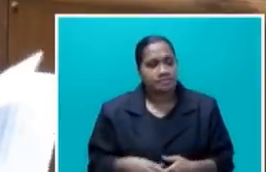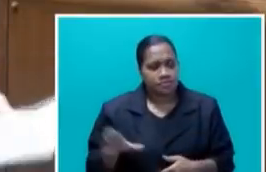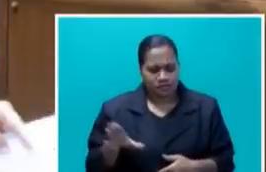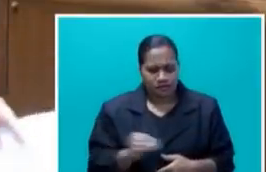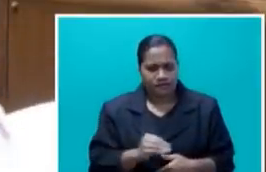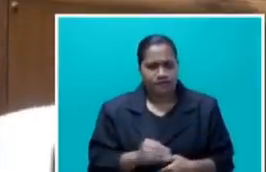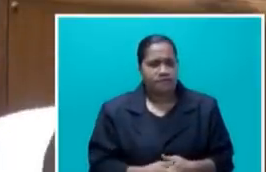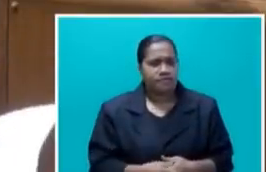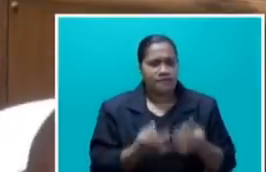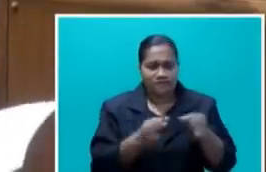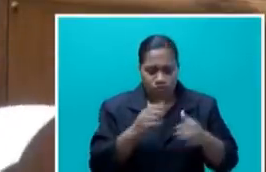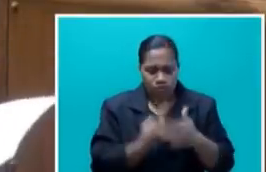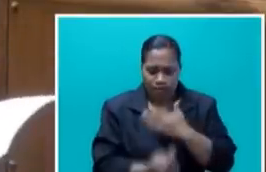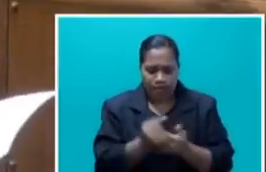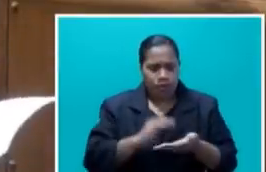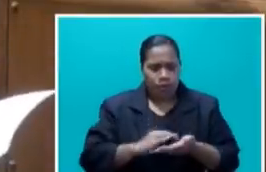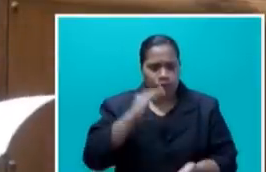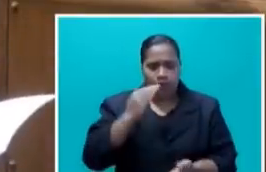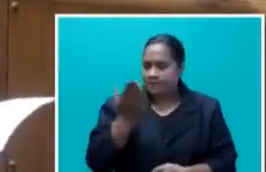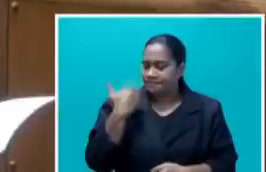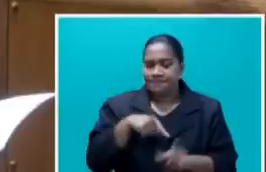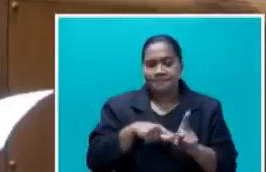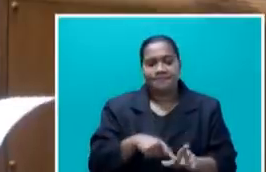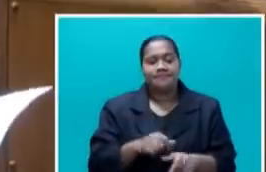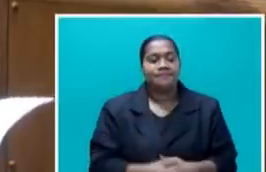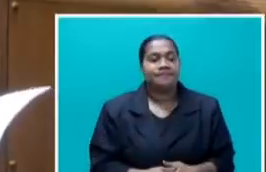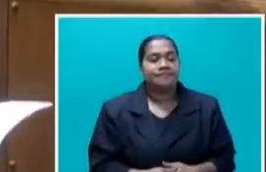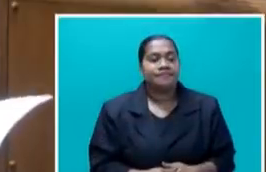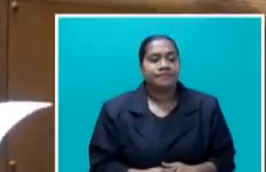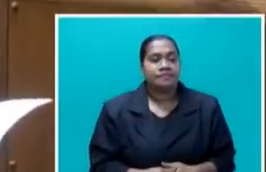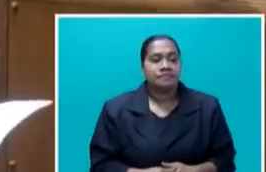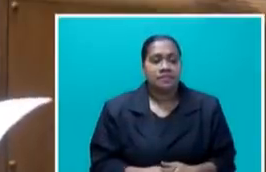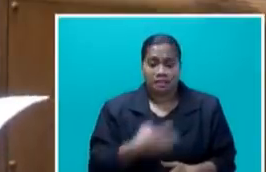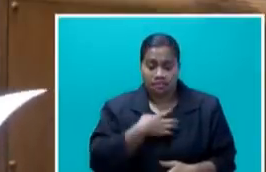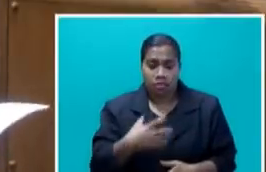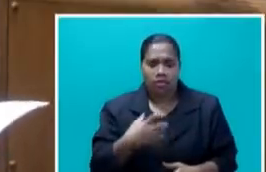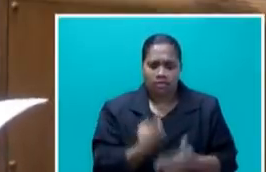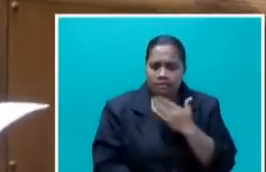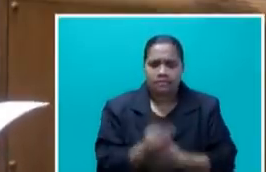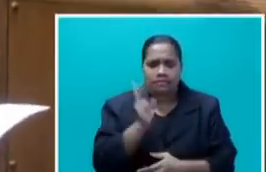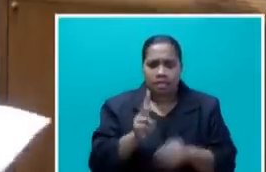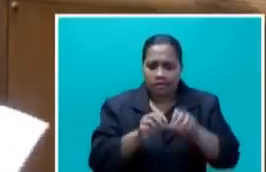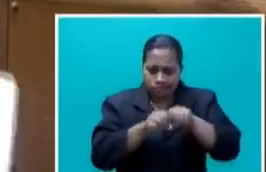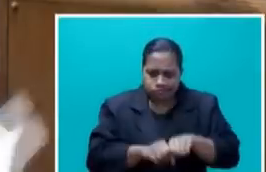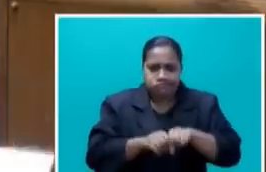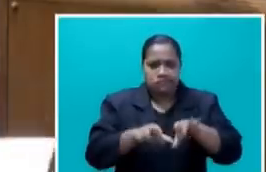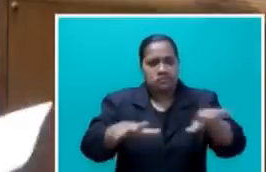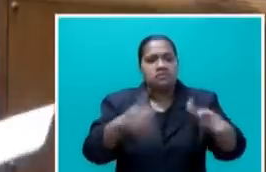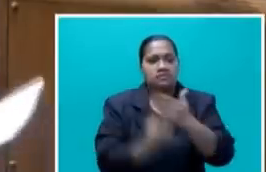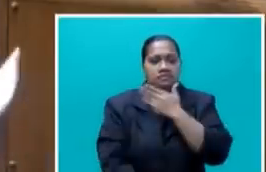increased over the past years. It was further heightened by the outbreak of pandemic due to high freight costs.